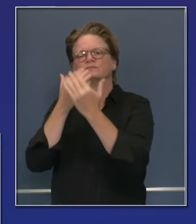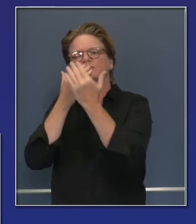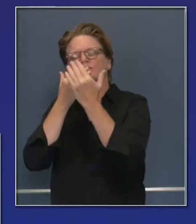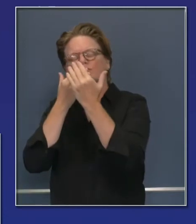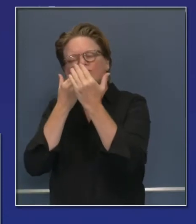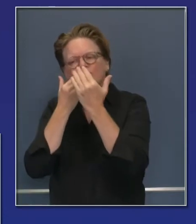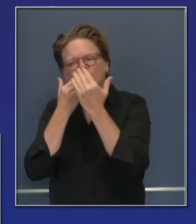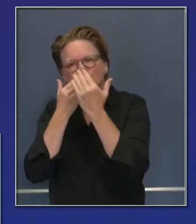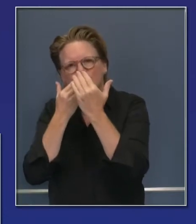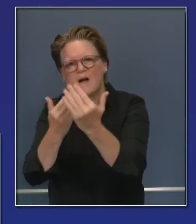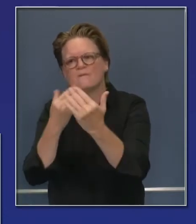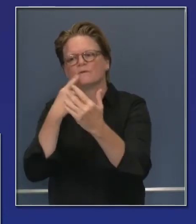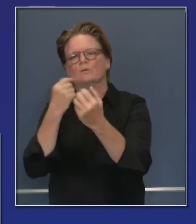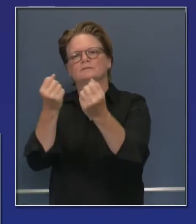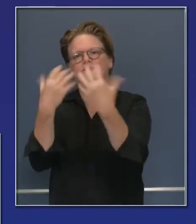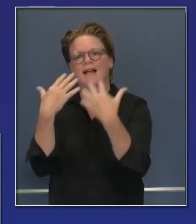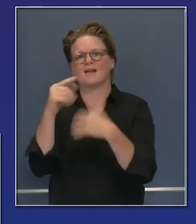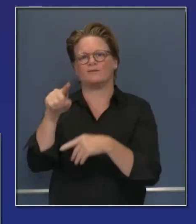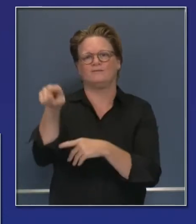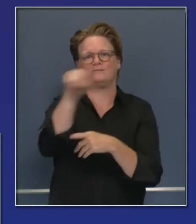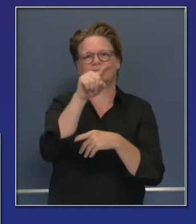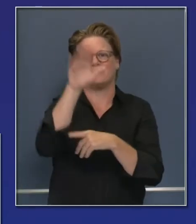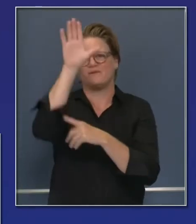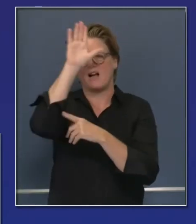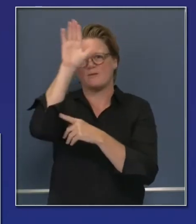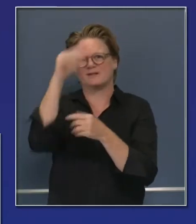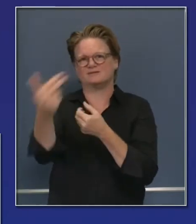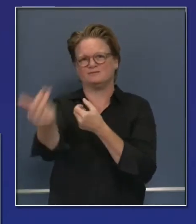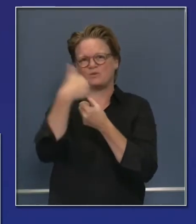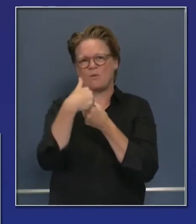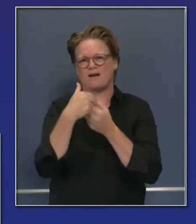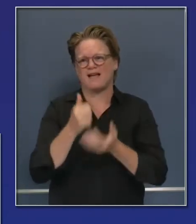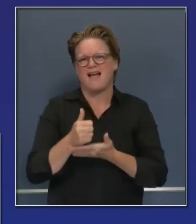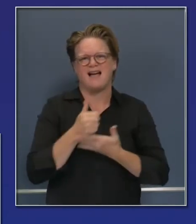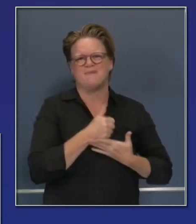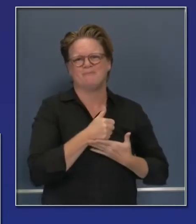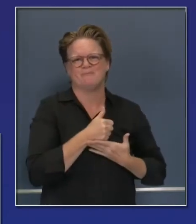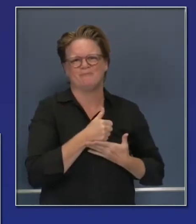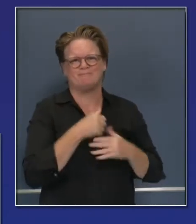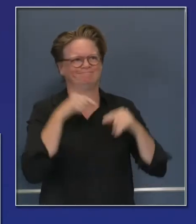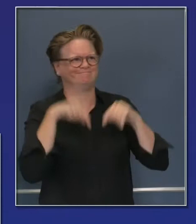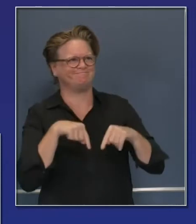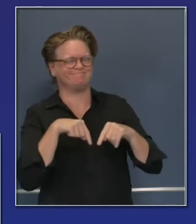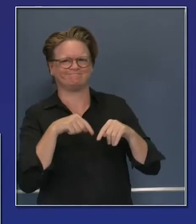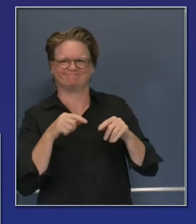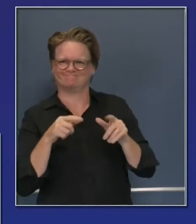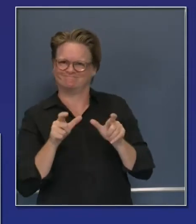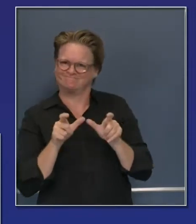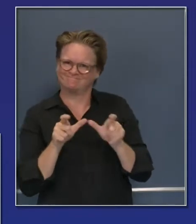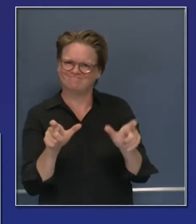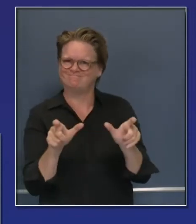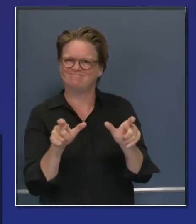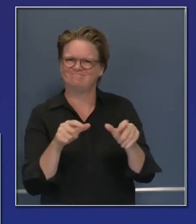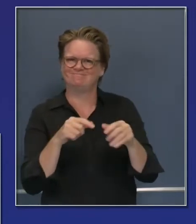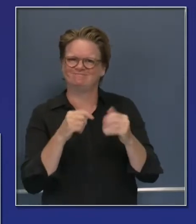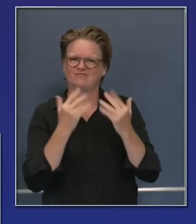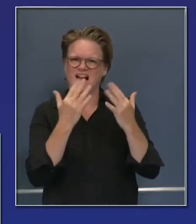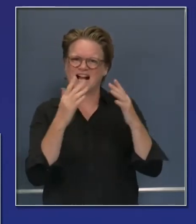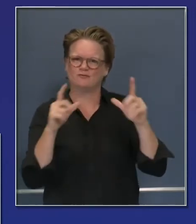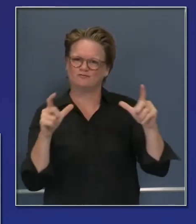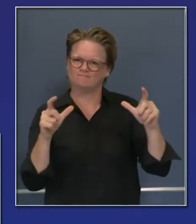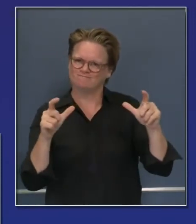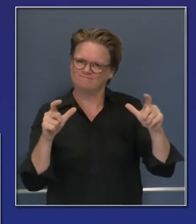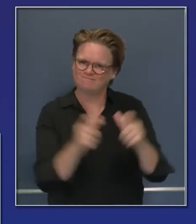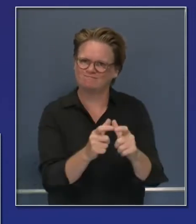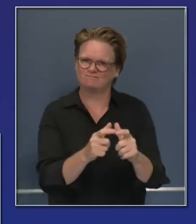assets and providing them in a timely manner to supplement our firefighting resources. Here's why, 700 fires